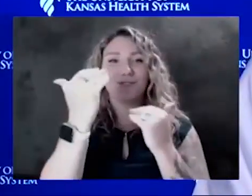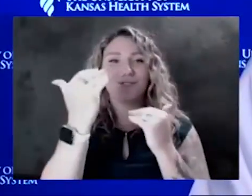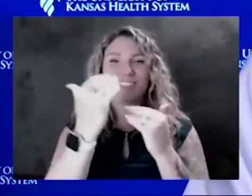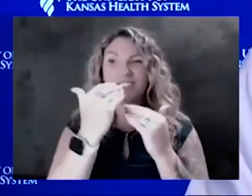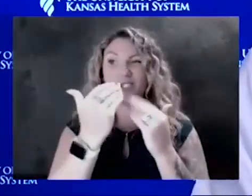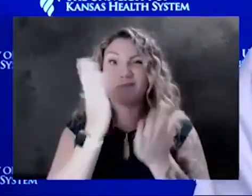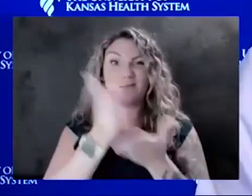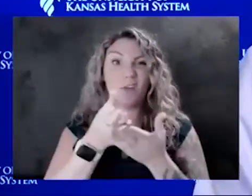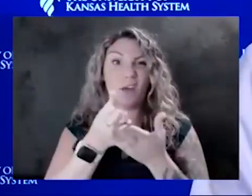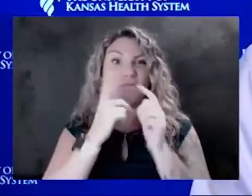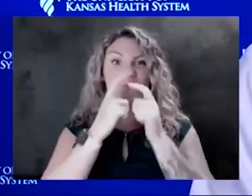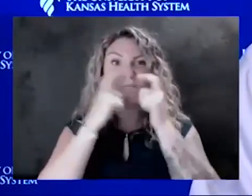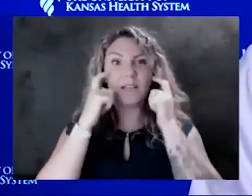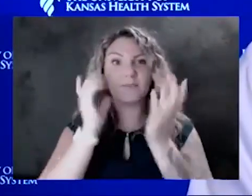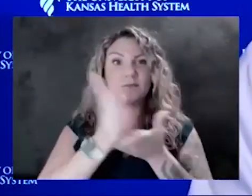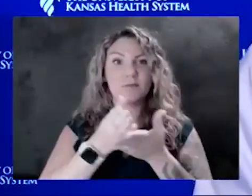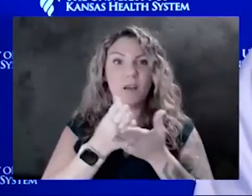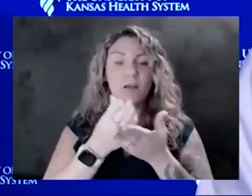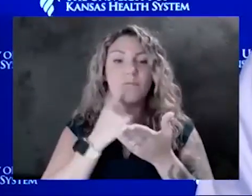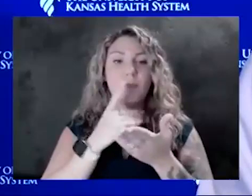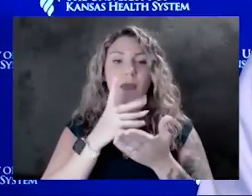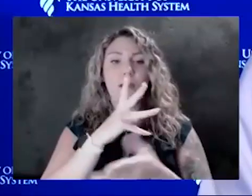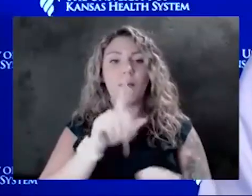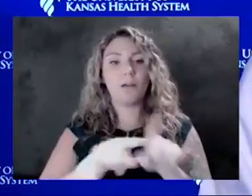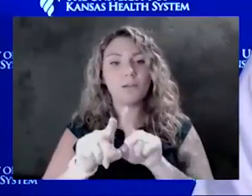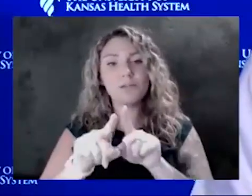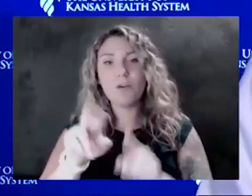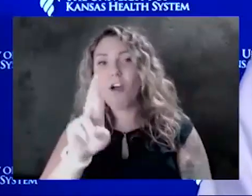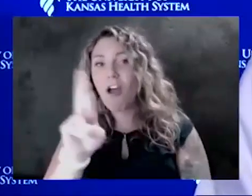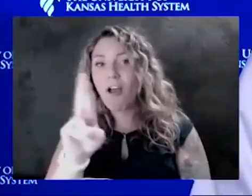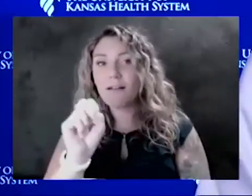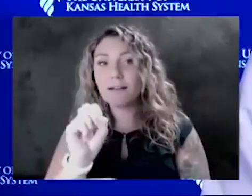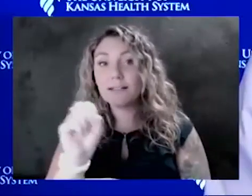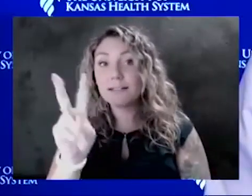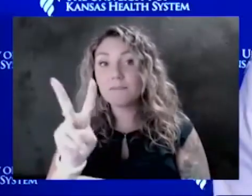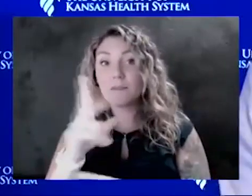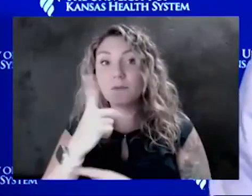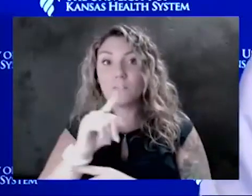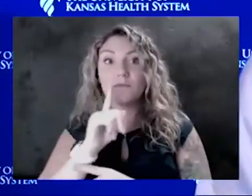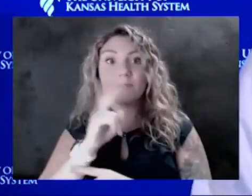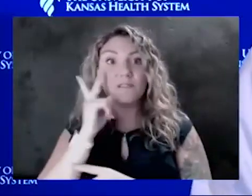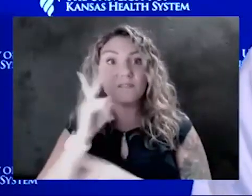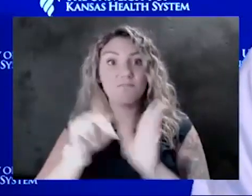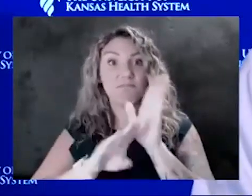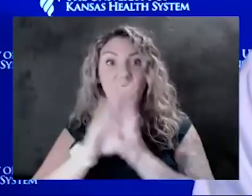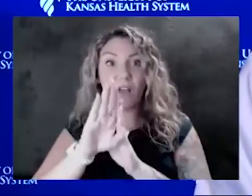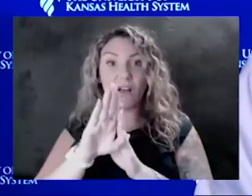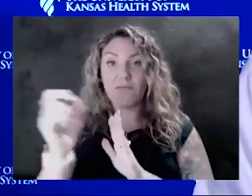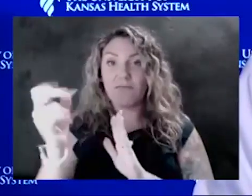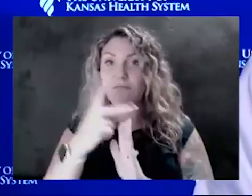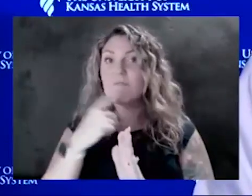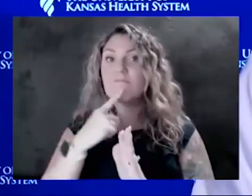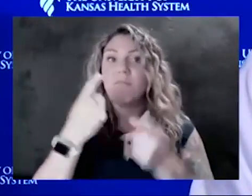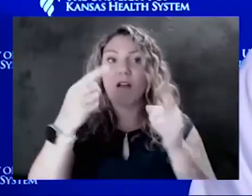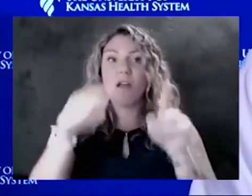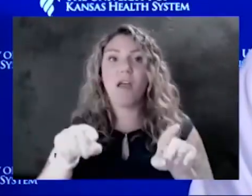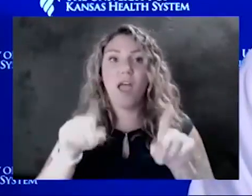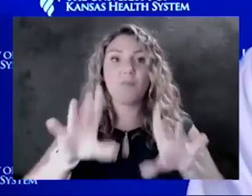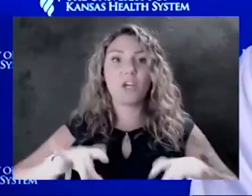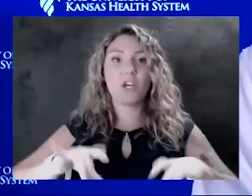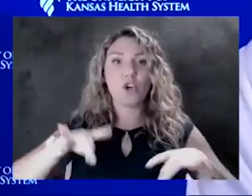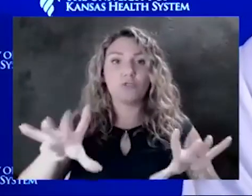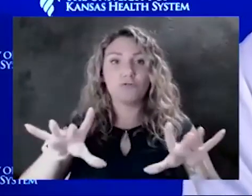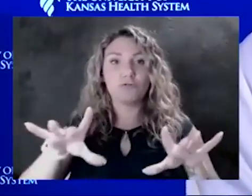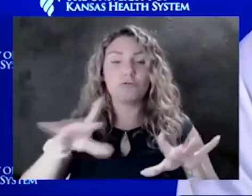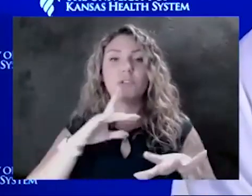In addition, if you look at the RSV, we have seen this surge back. And this is similar to what happened in Australia when they did see a